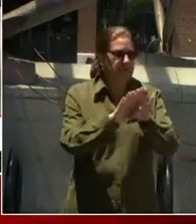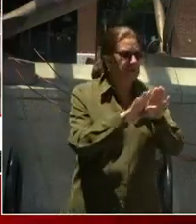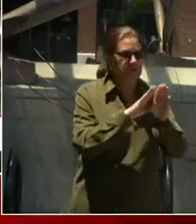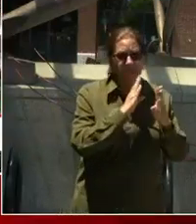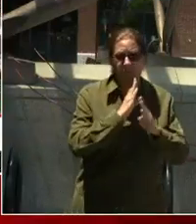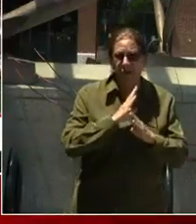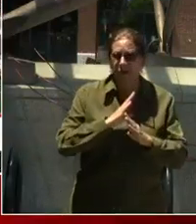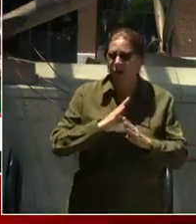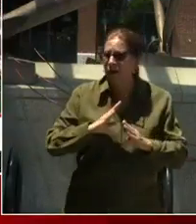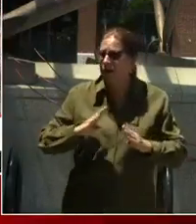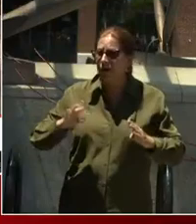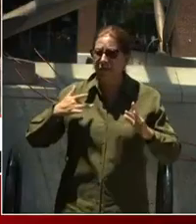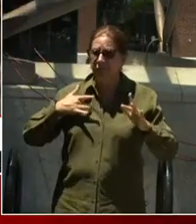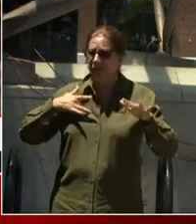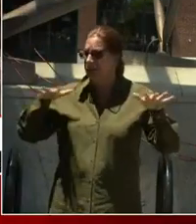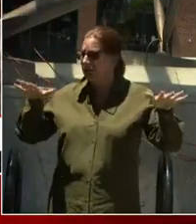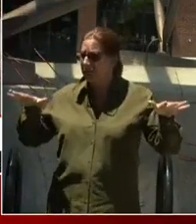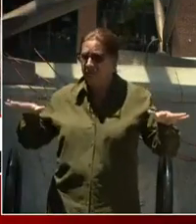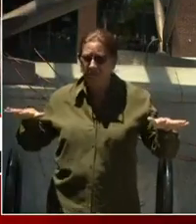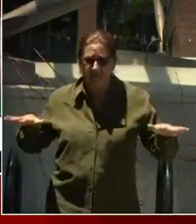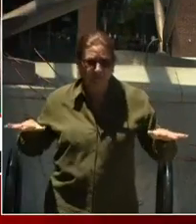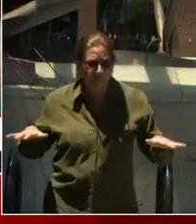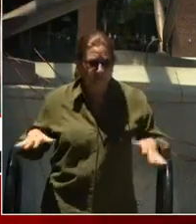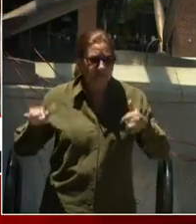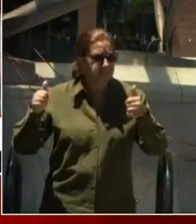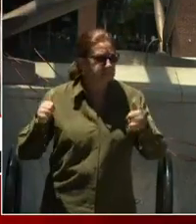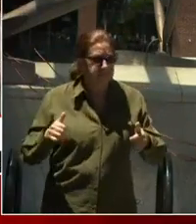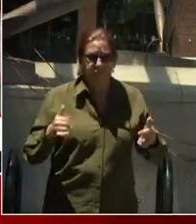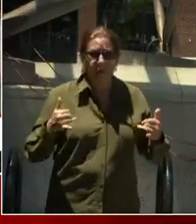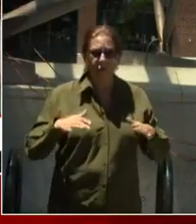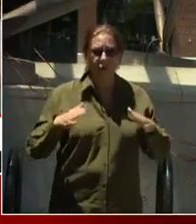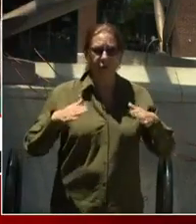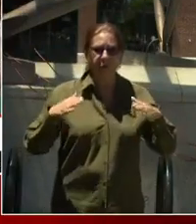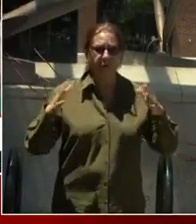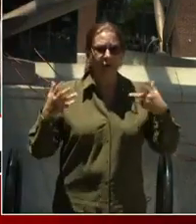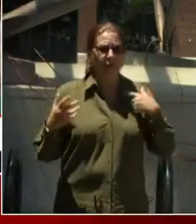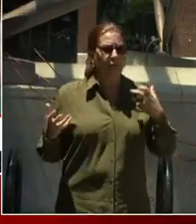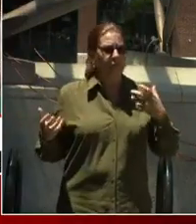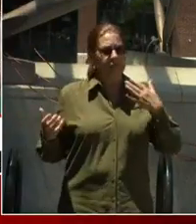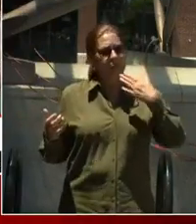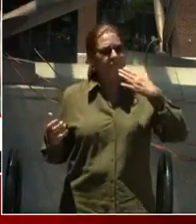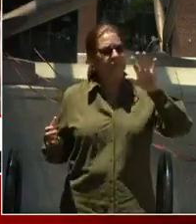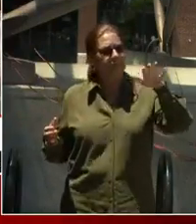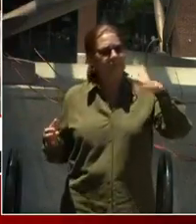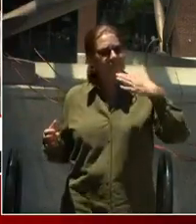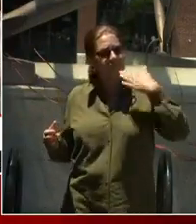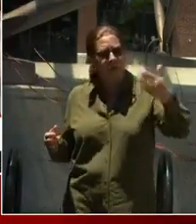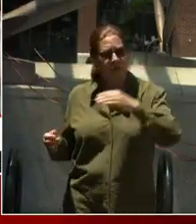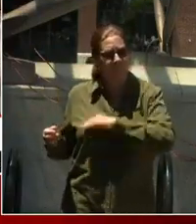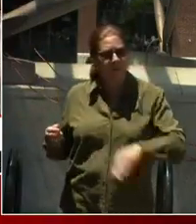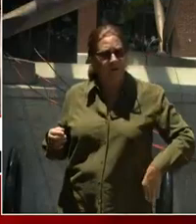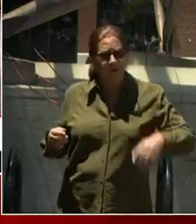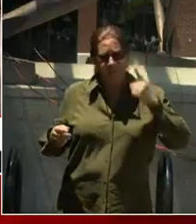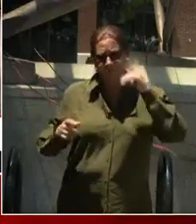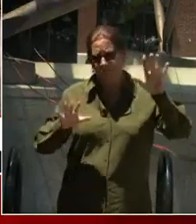Chili Bowl. But I want to say, first of all, thank you to this amazing mayor that has led us through this pandemic.